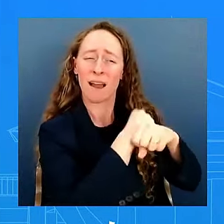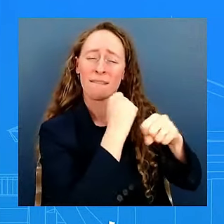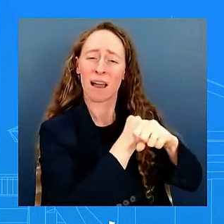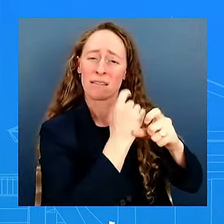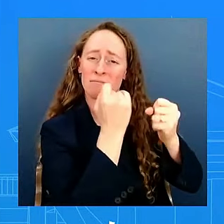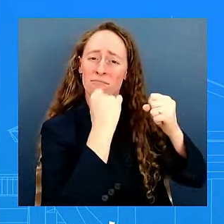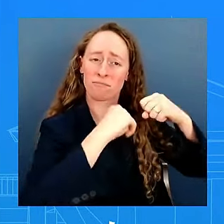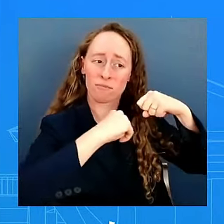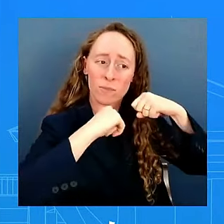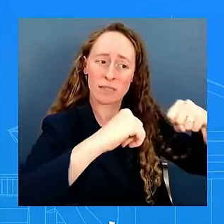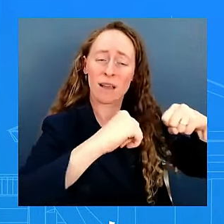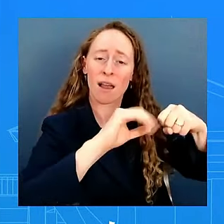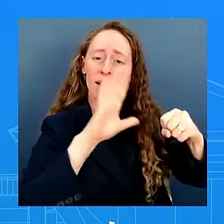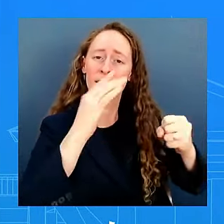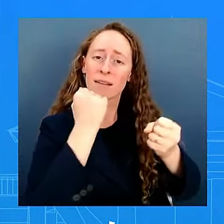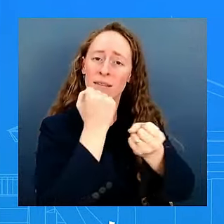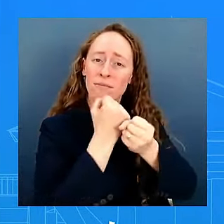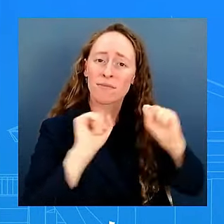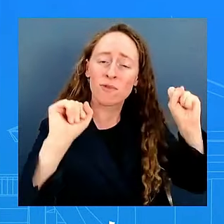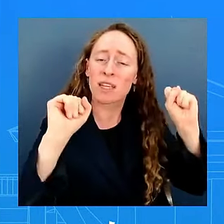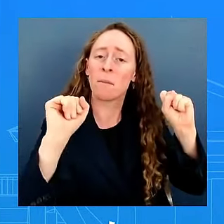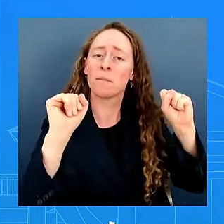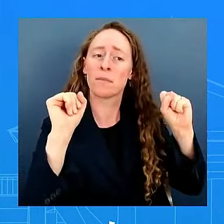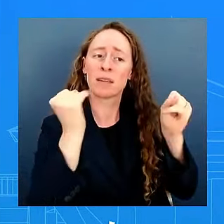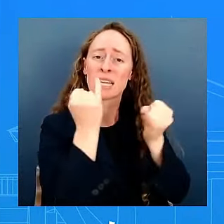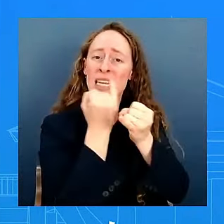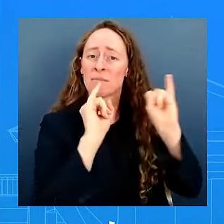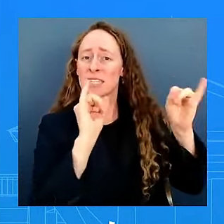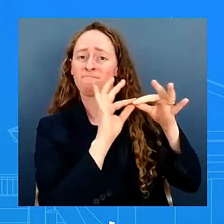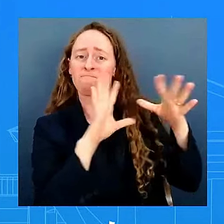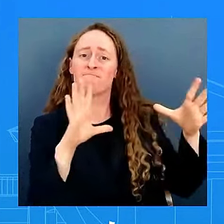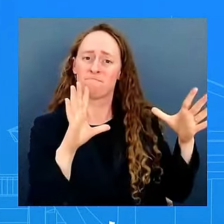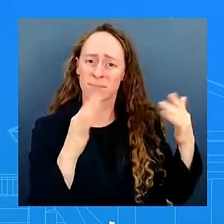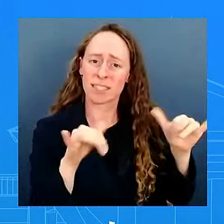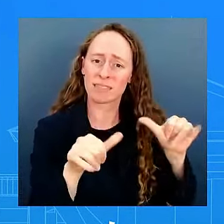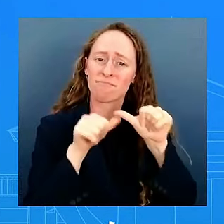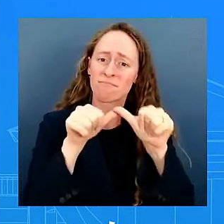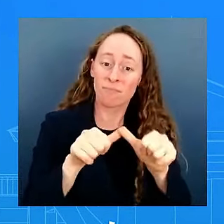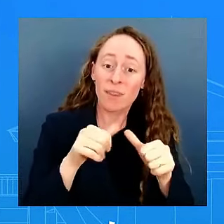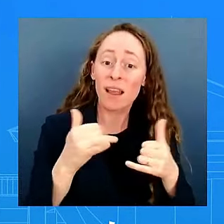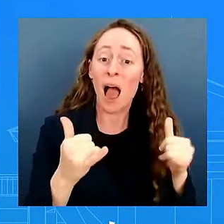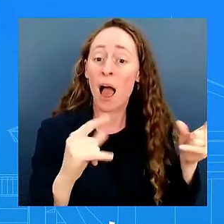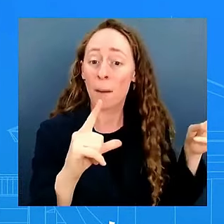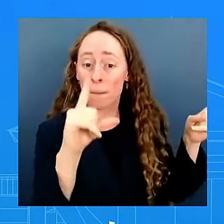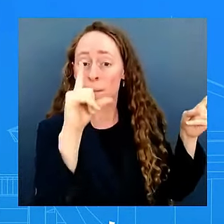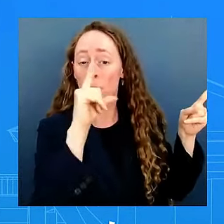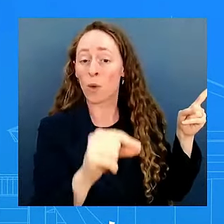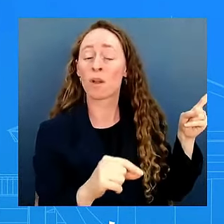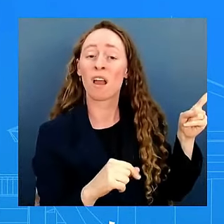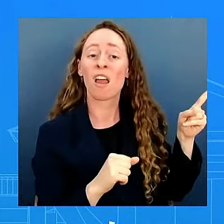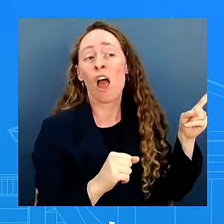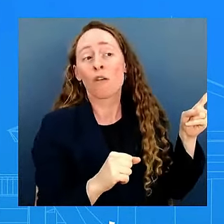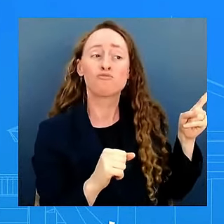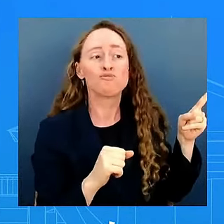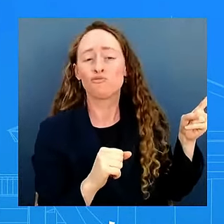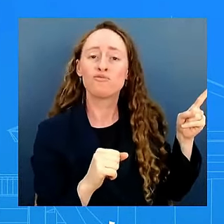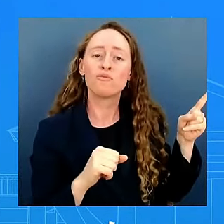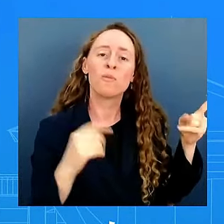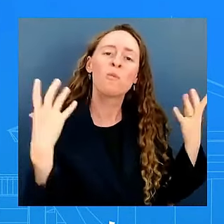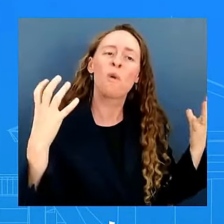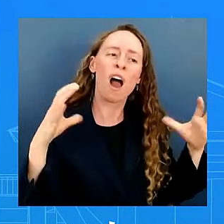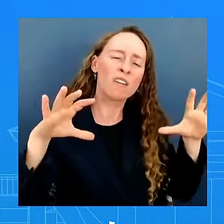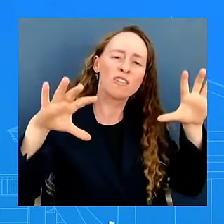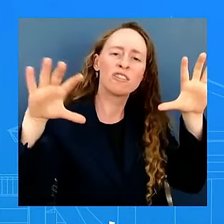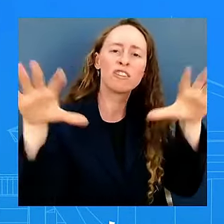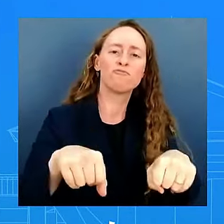and against mr putin who decided that he wanted to invade the president has been very clear how important it